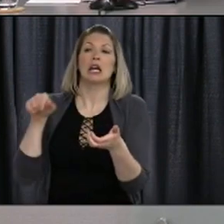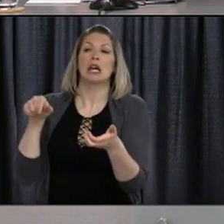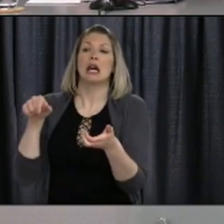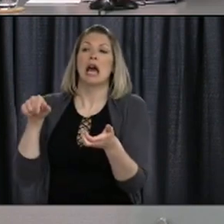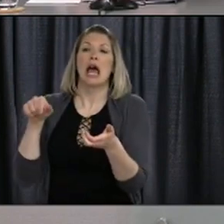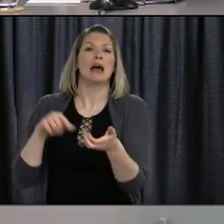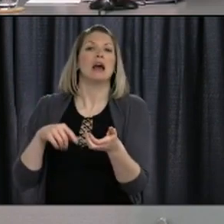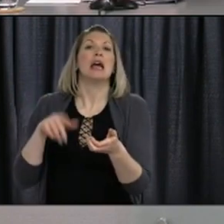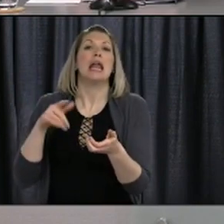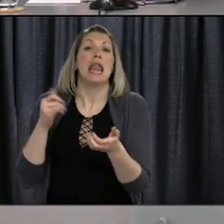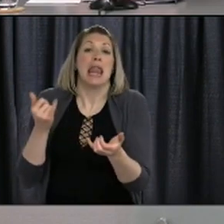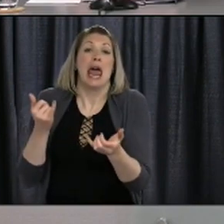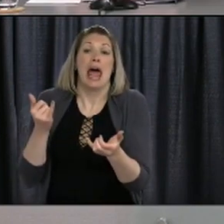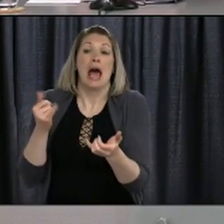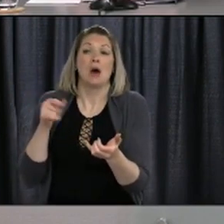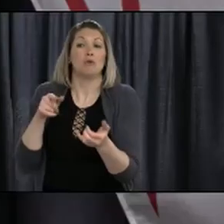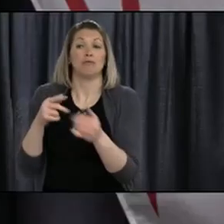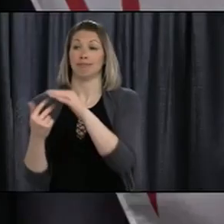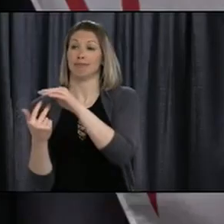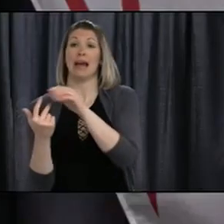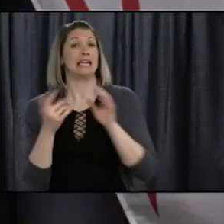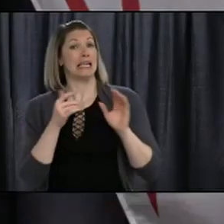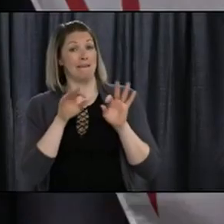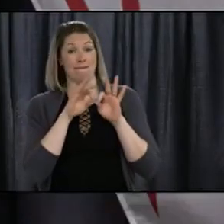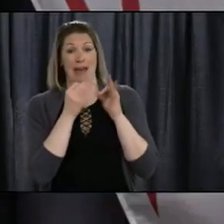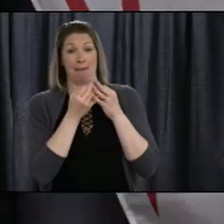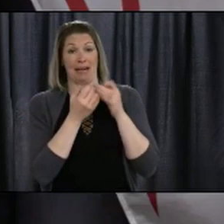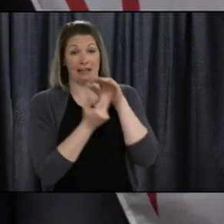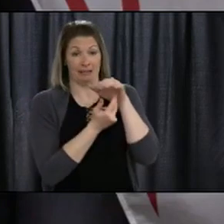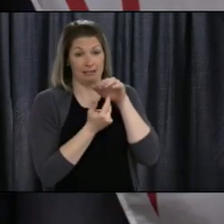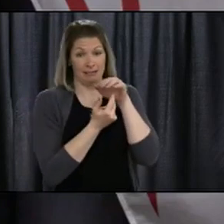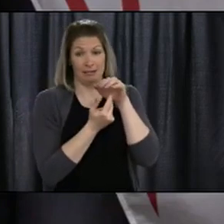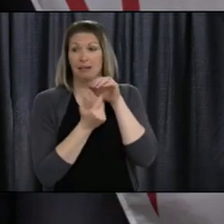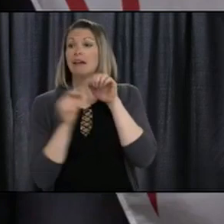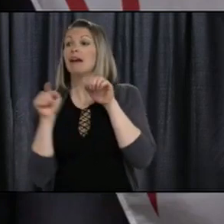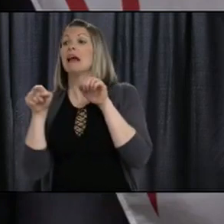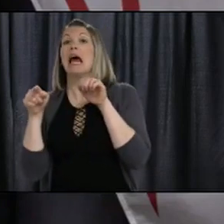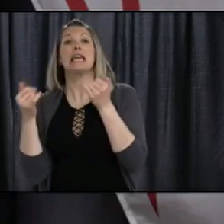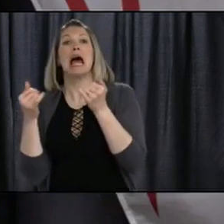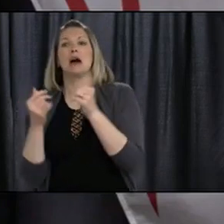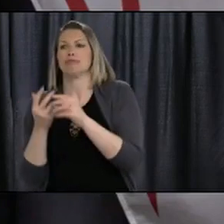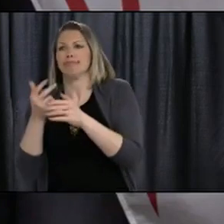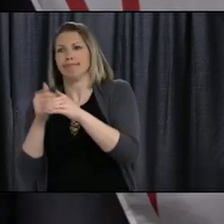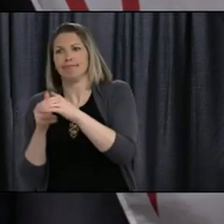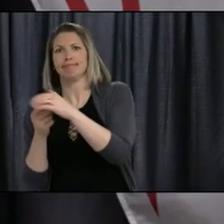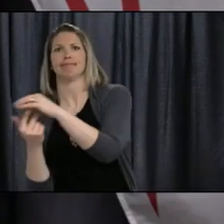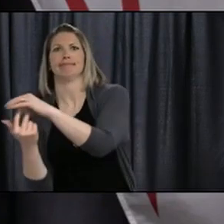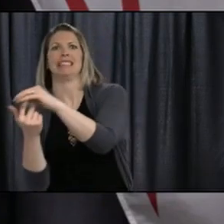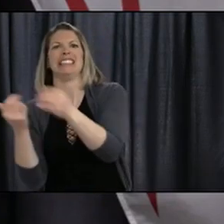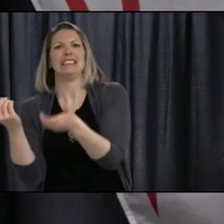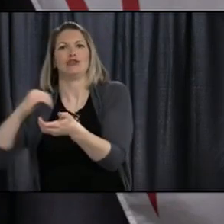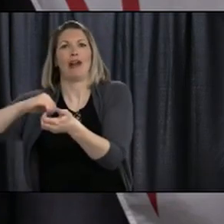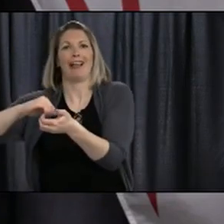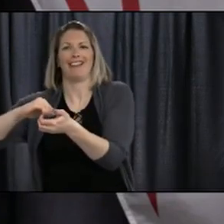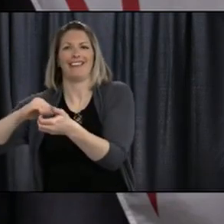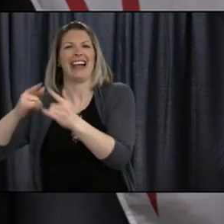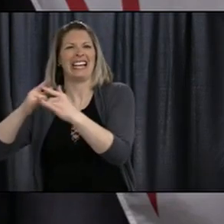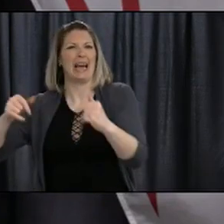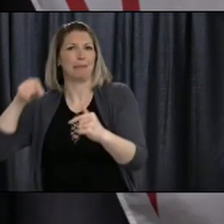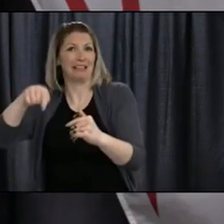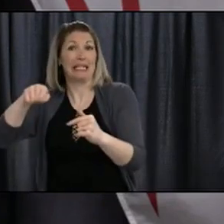concern? The concern with campsites is that there are a lot of communal